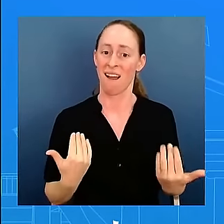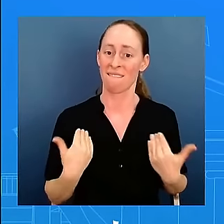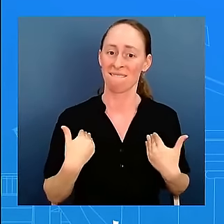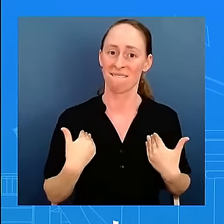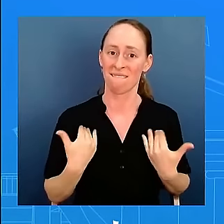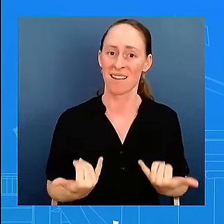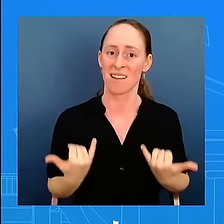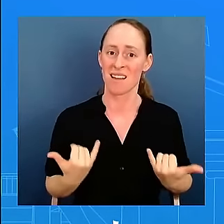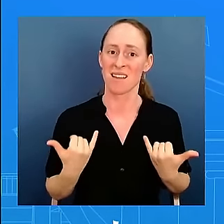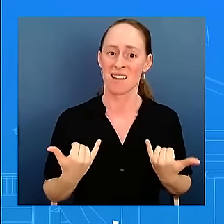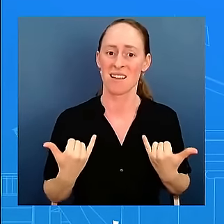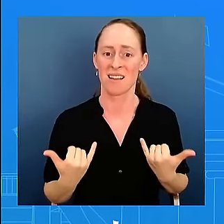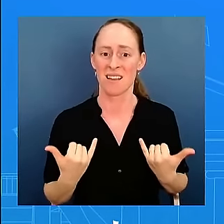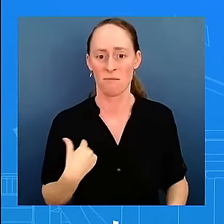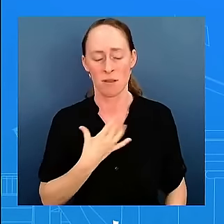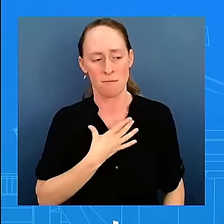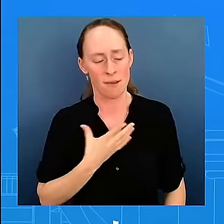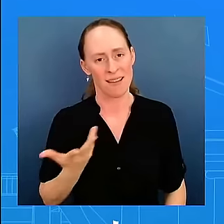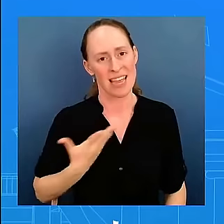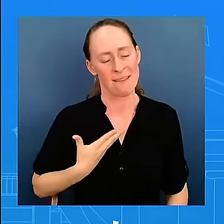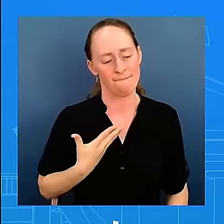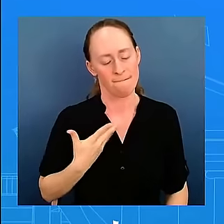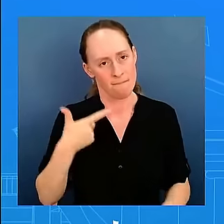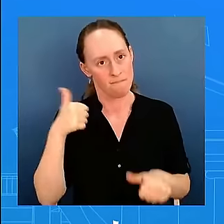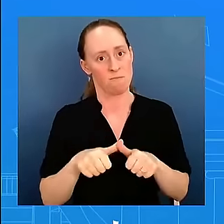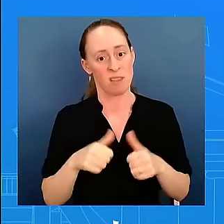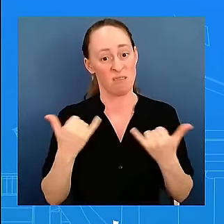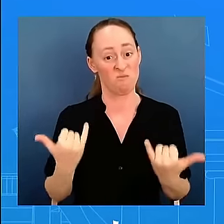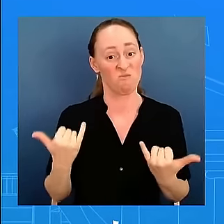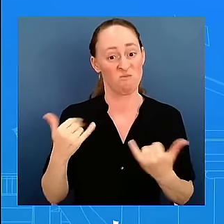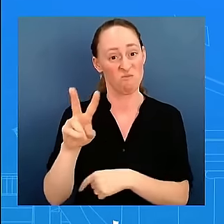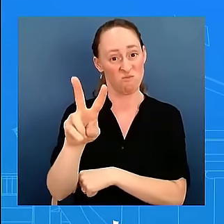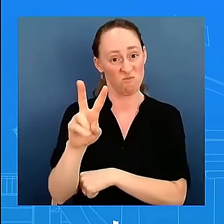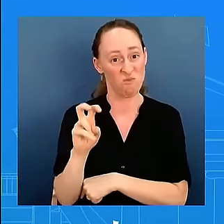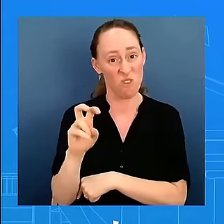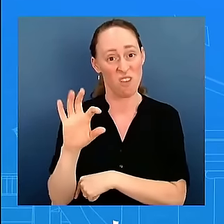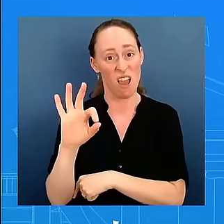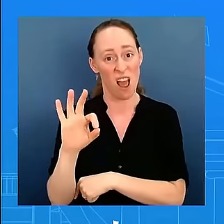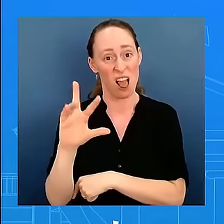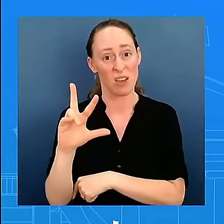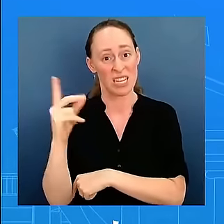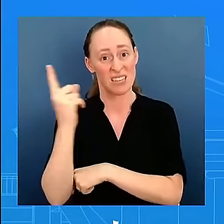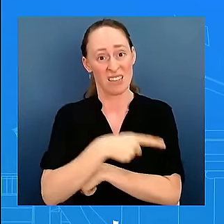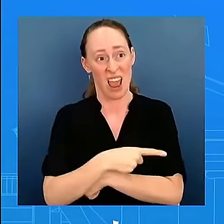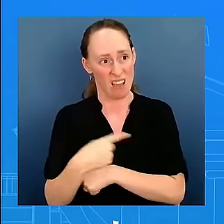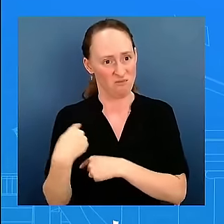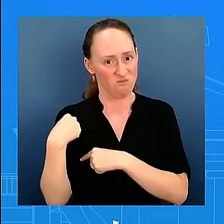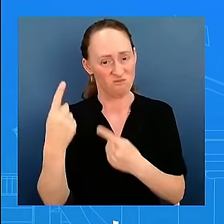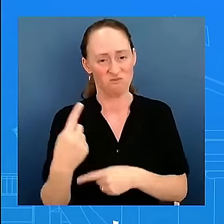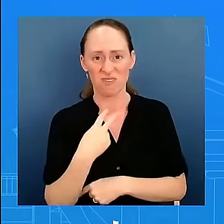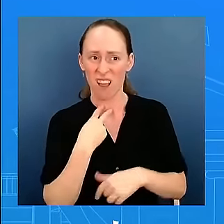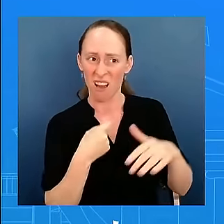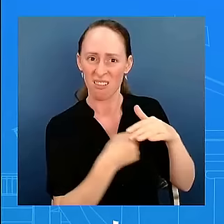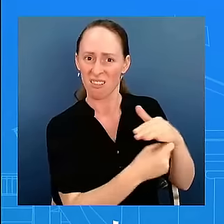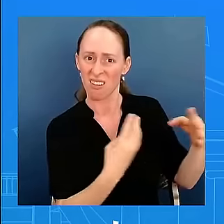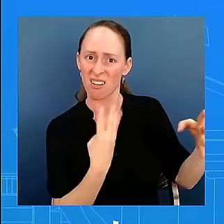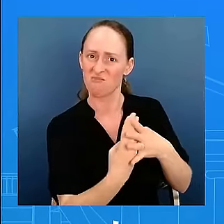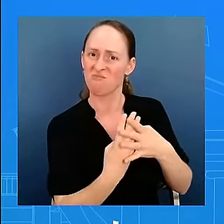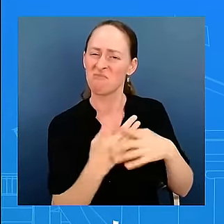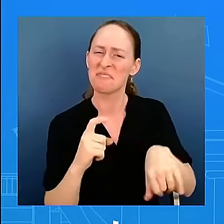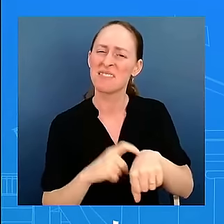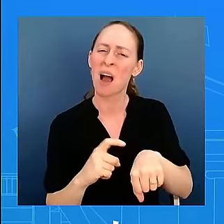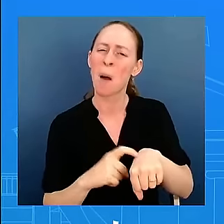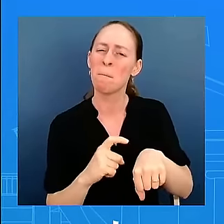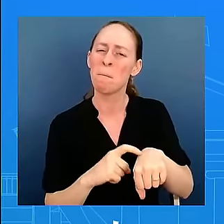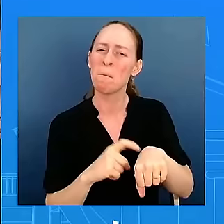293 days, they need to be home with their families. And since they're here at the White House, and this is going to be a prime topic of conversation, I thought it was appropriate to